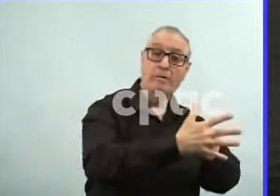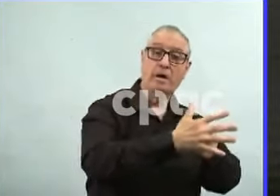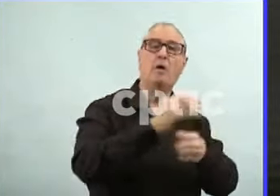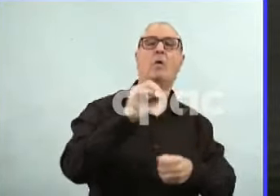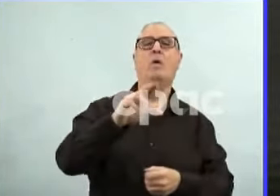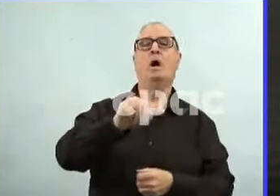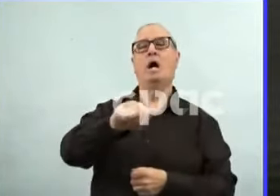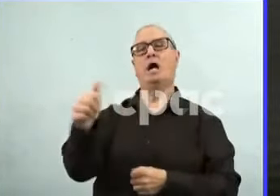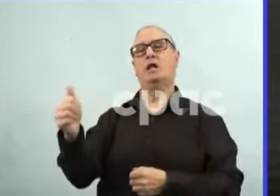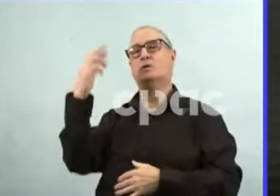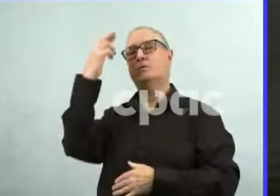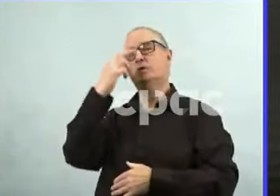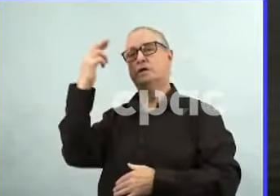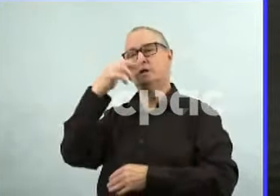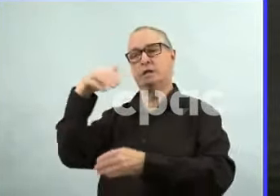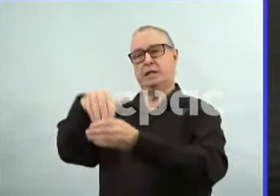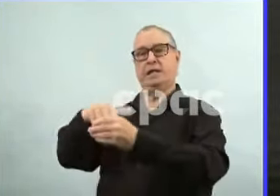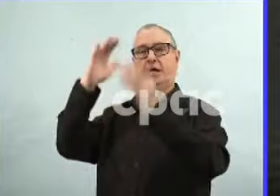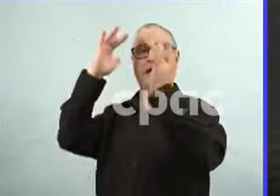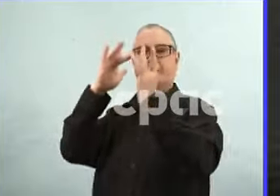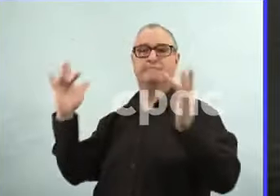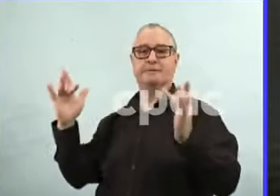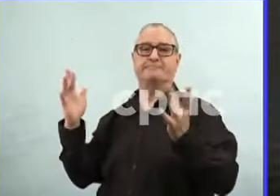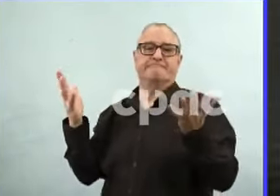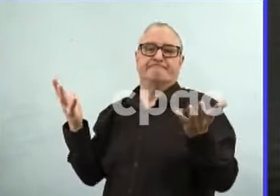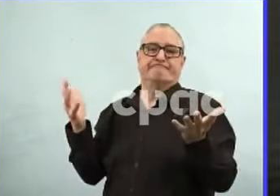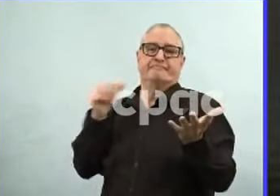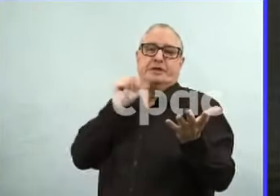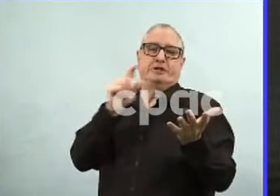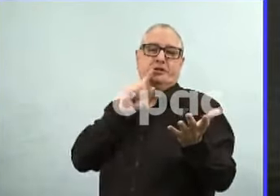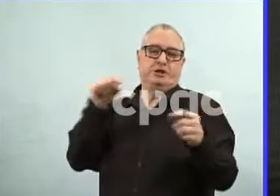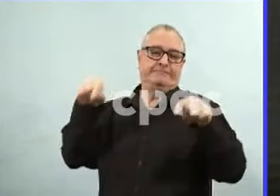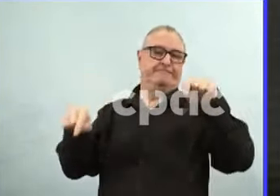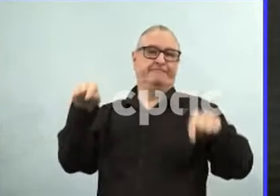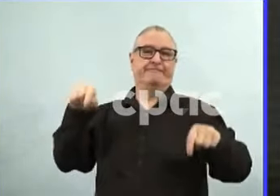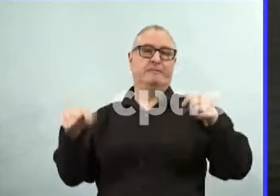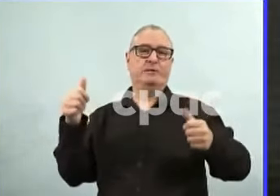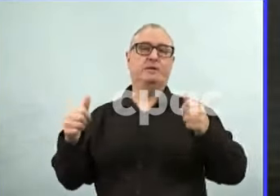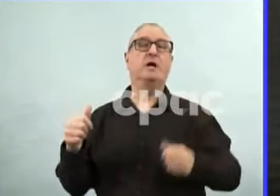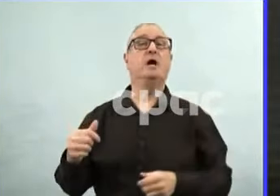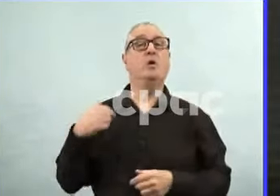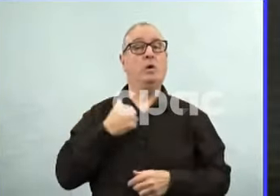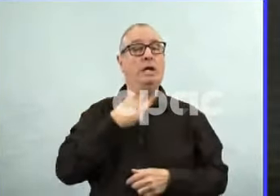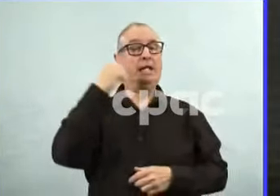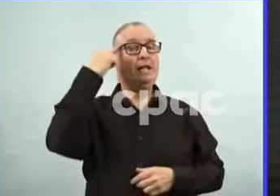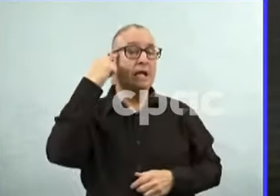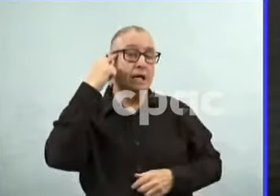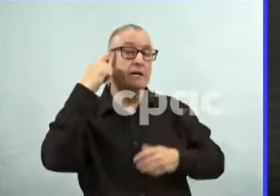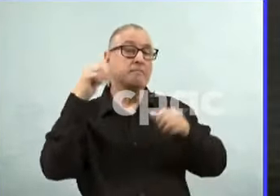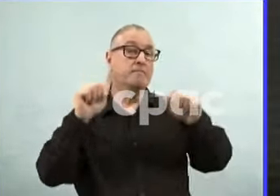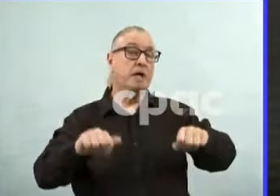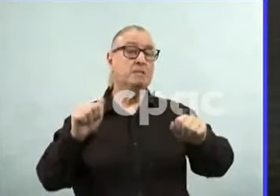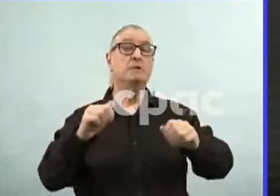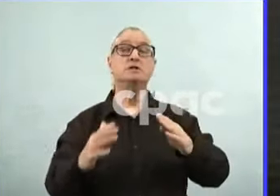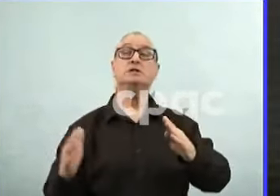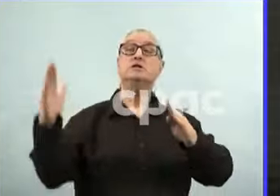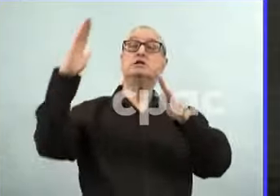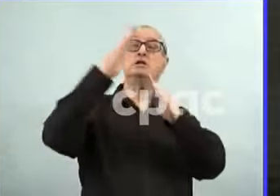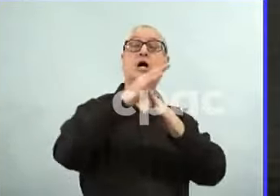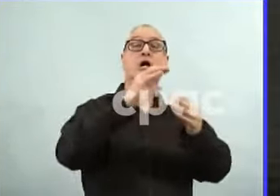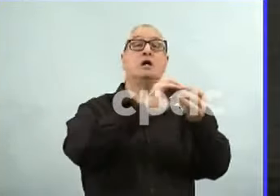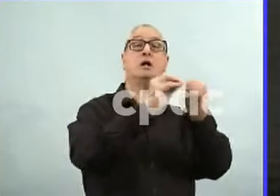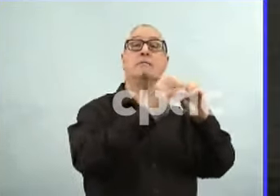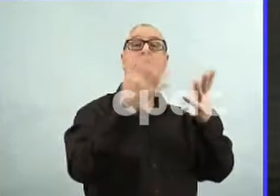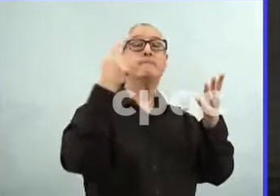well. From a perspective of when hospitalizations peaked, they probably peaked about 15, 16 days ago. From a standpoint where